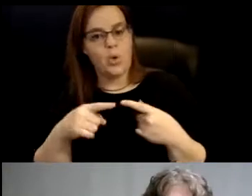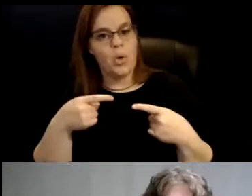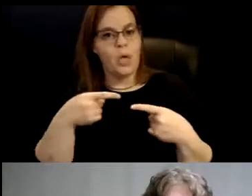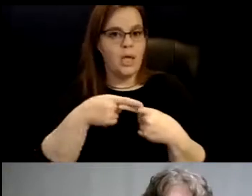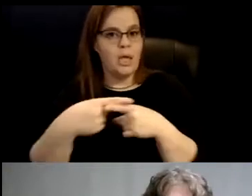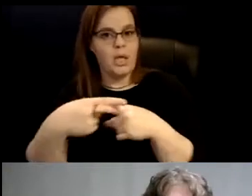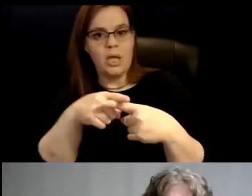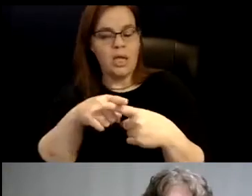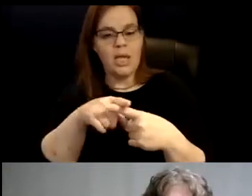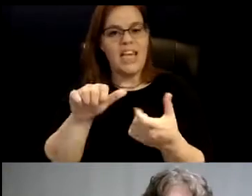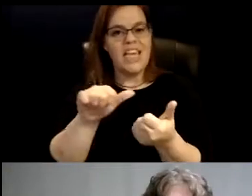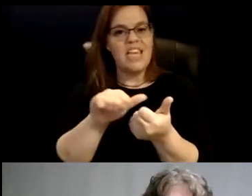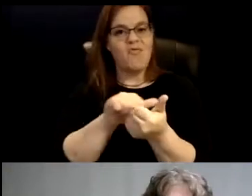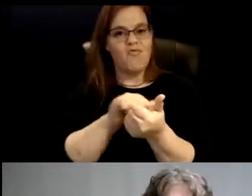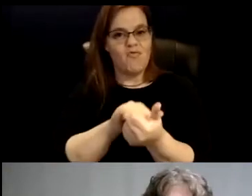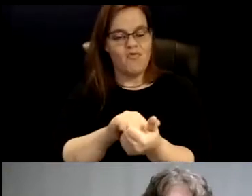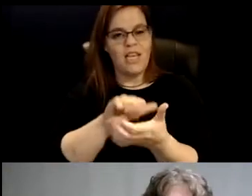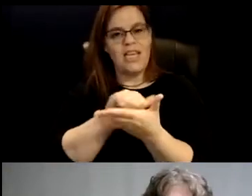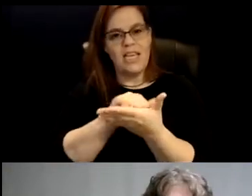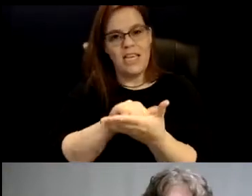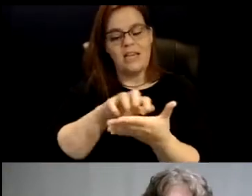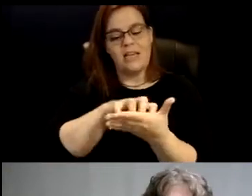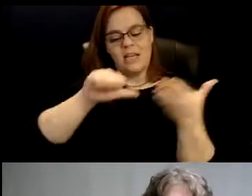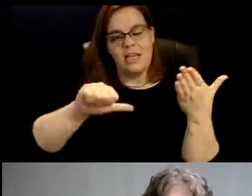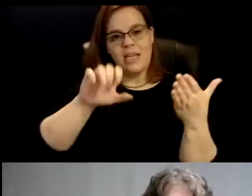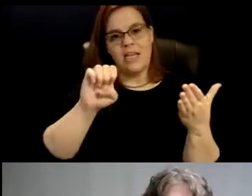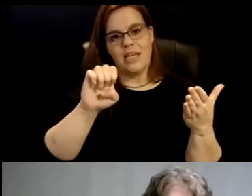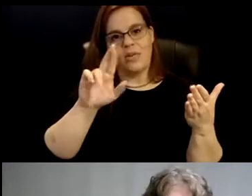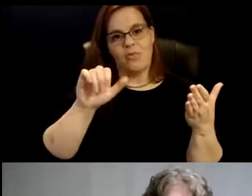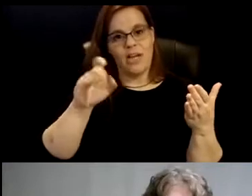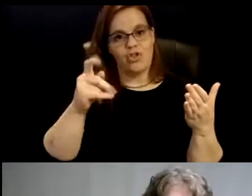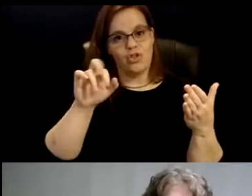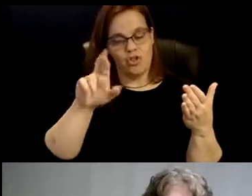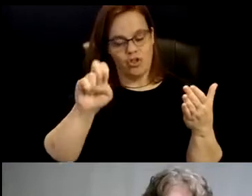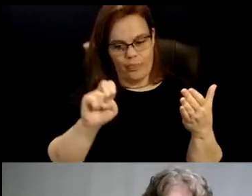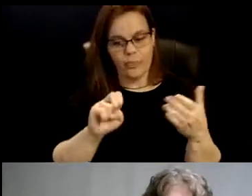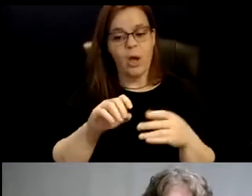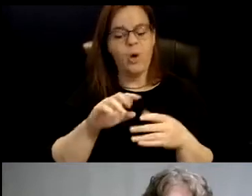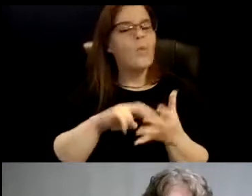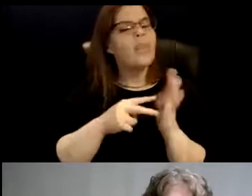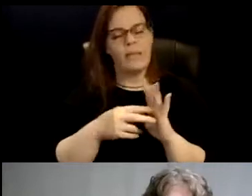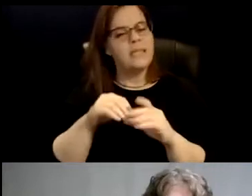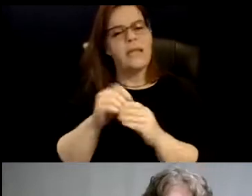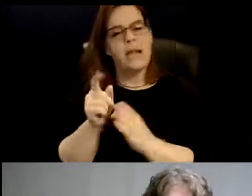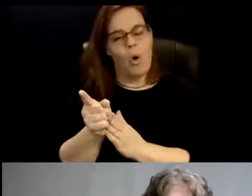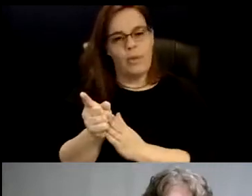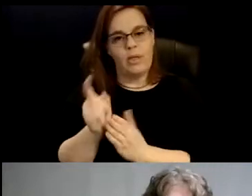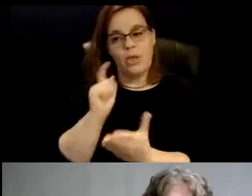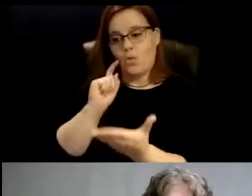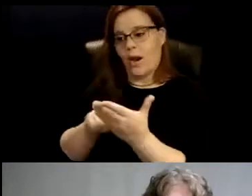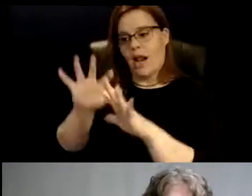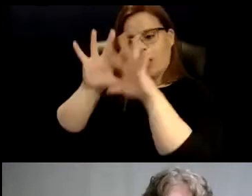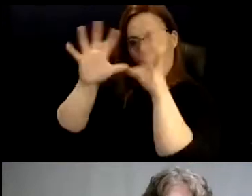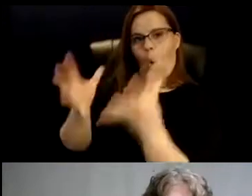intersectional ratio is essentially that in a moment where you are to recognize a whole person's experience,